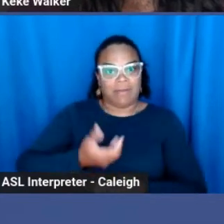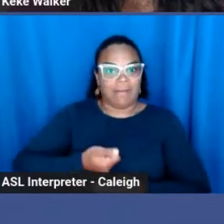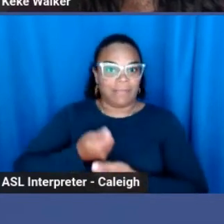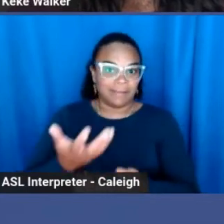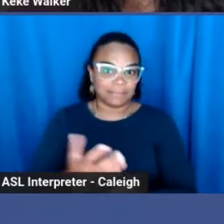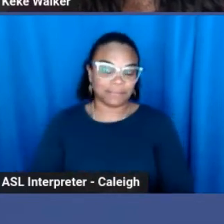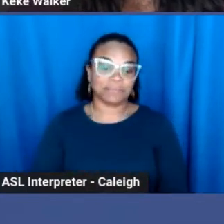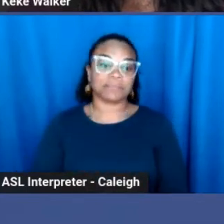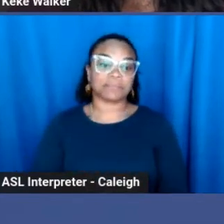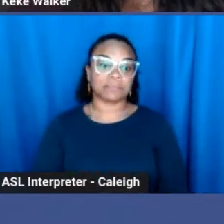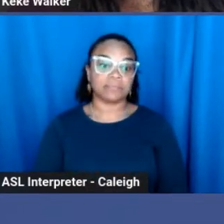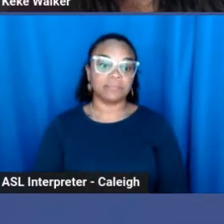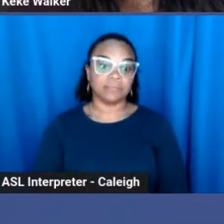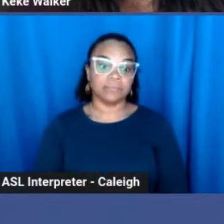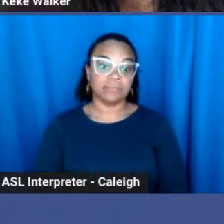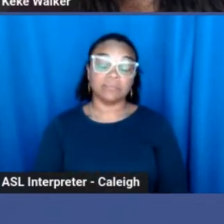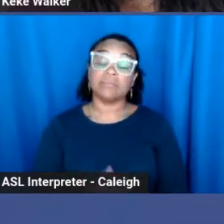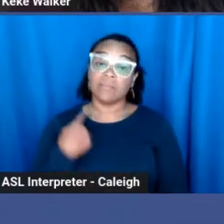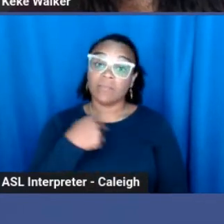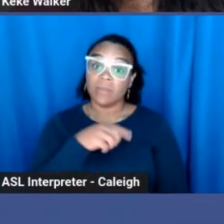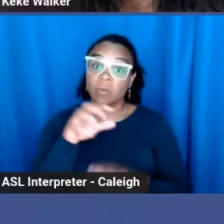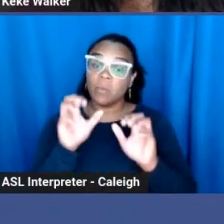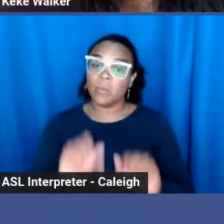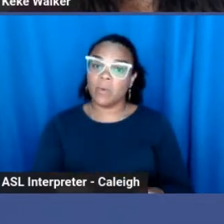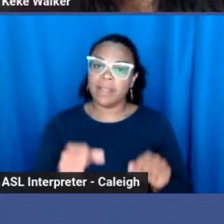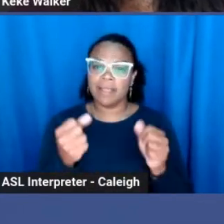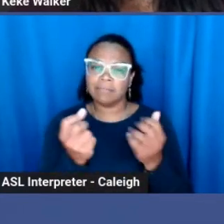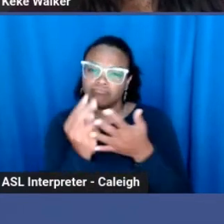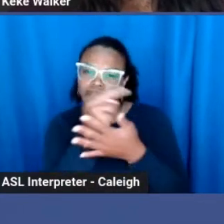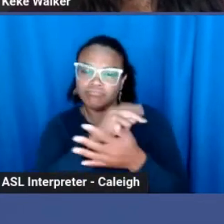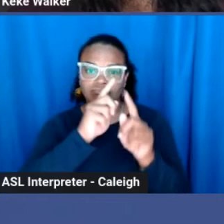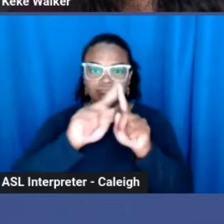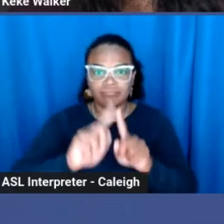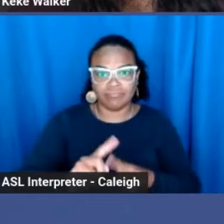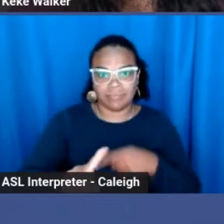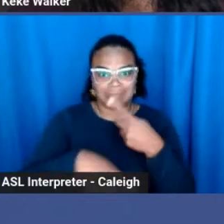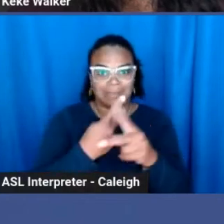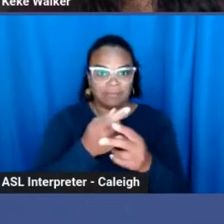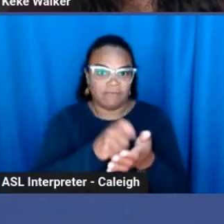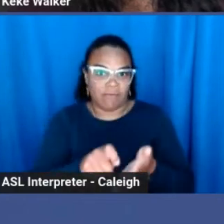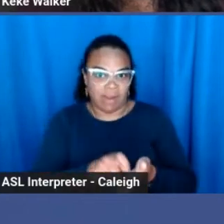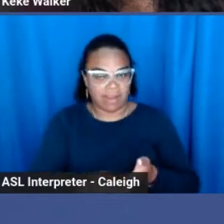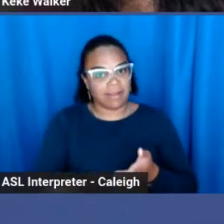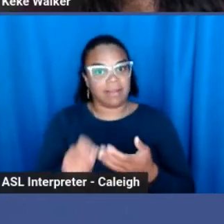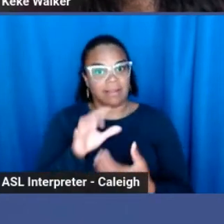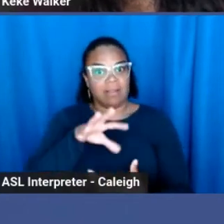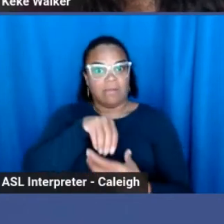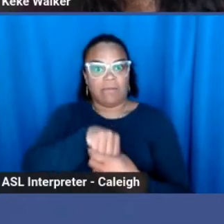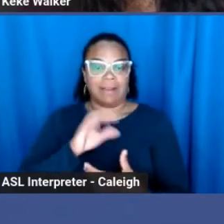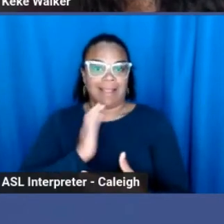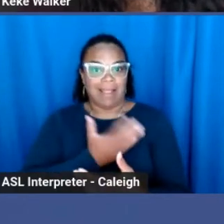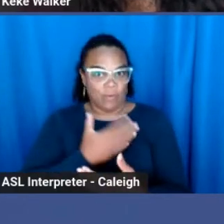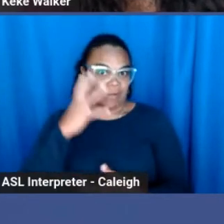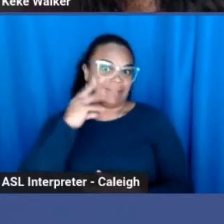So we can explore multiple forms of writing rooted in our own experiences as sex workers.